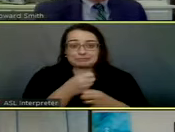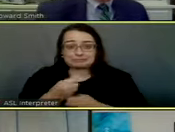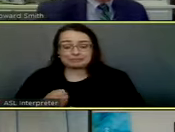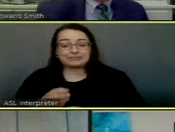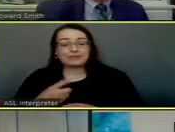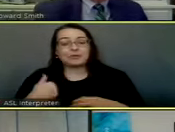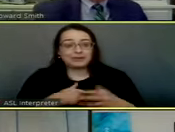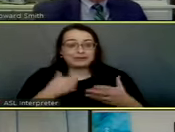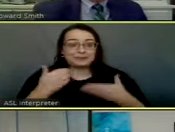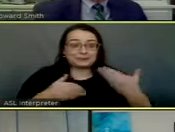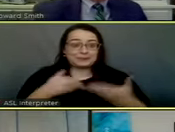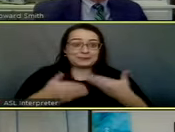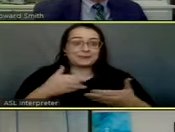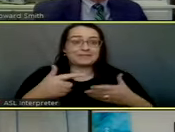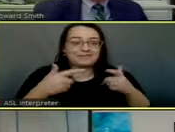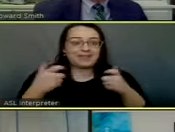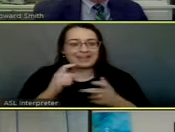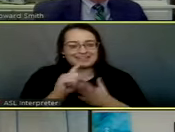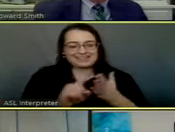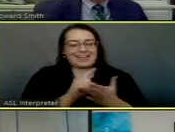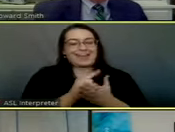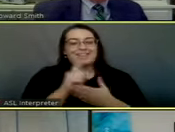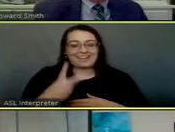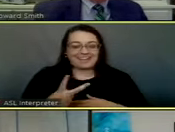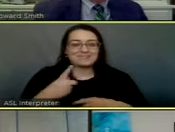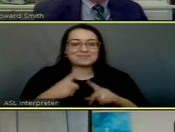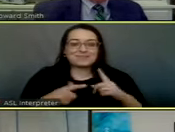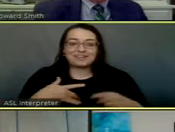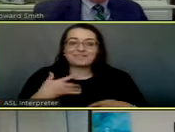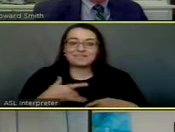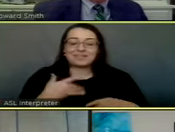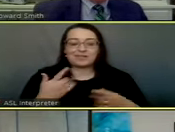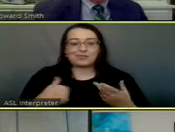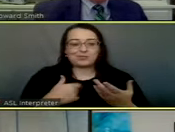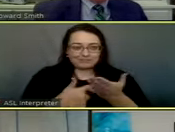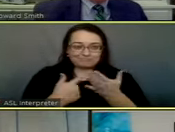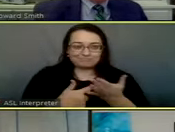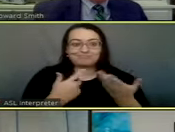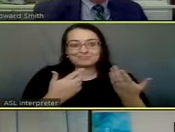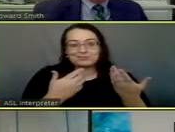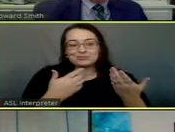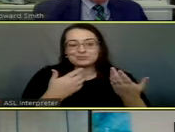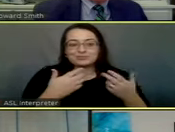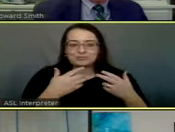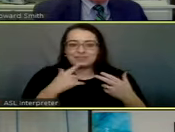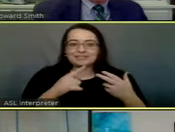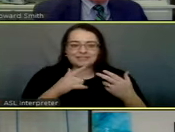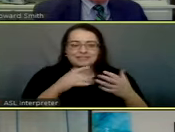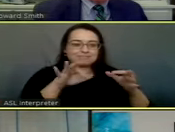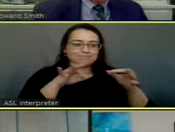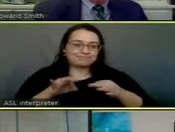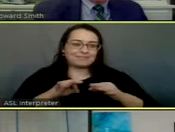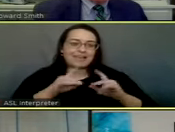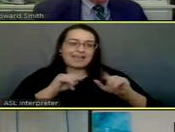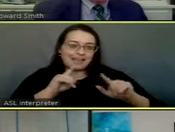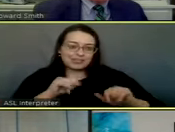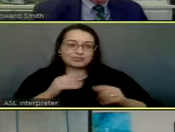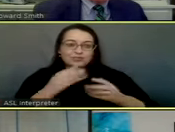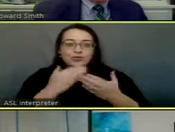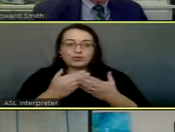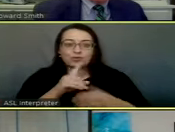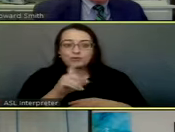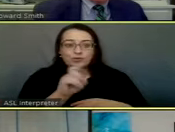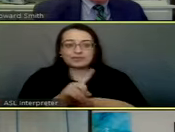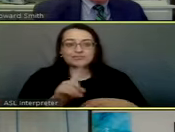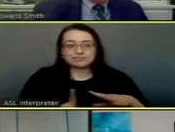moving very quickly in an hour and a half. But I think that we covered some great ground and answered a lot of very good questions